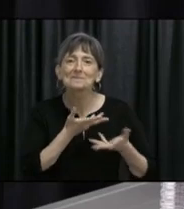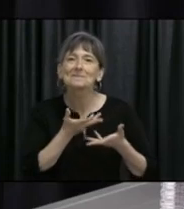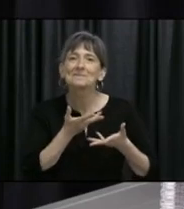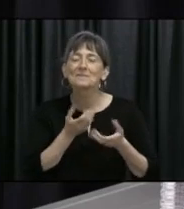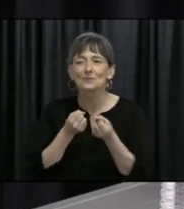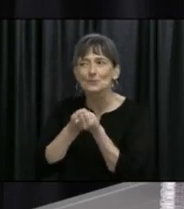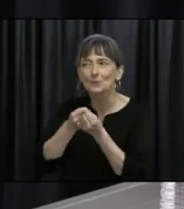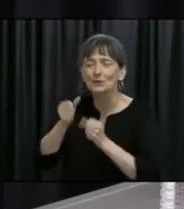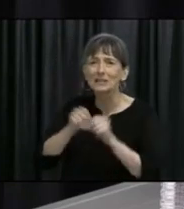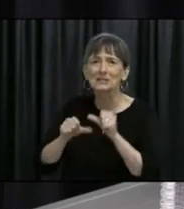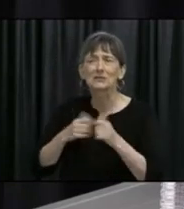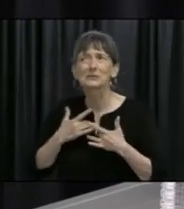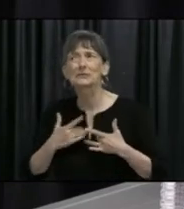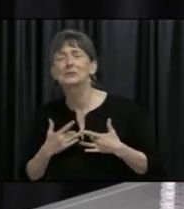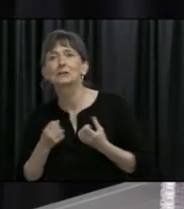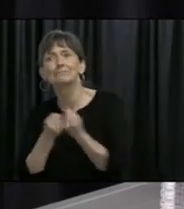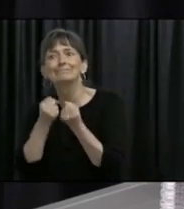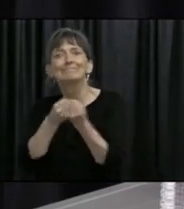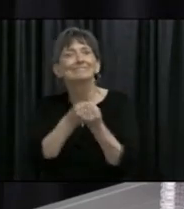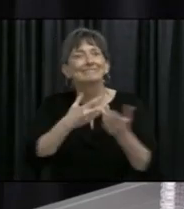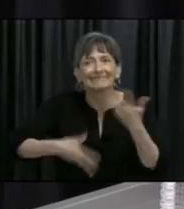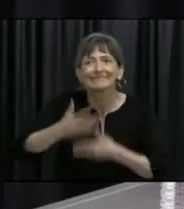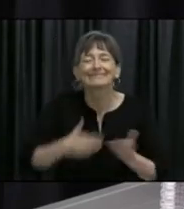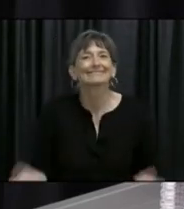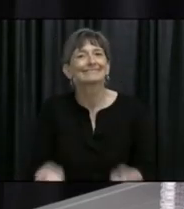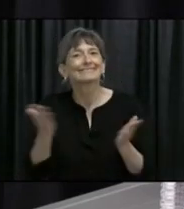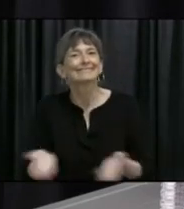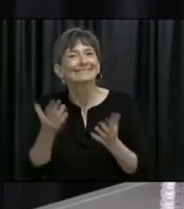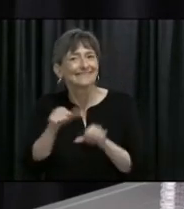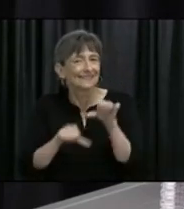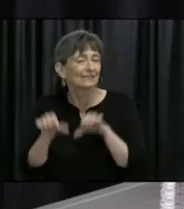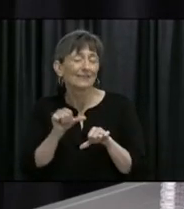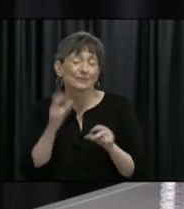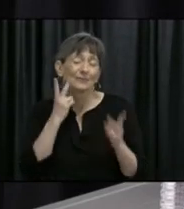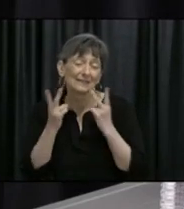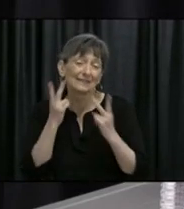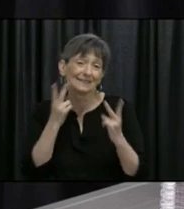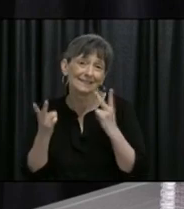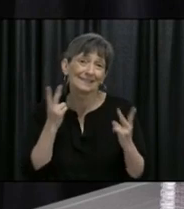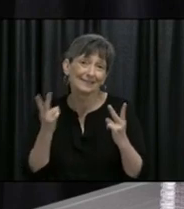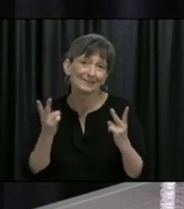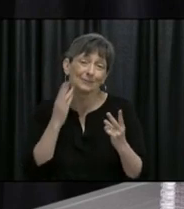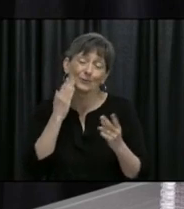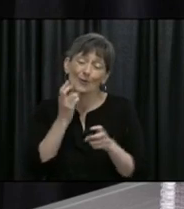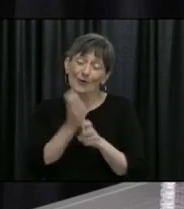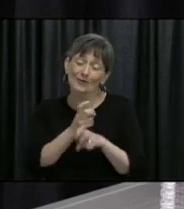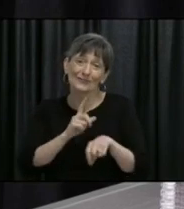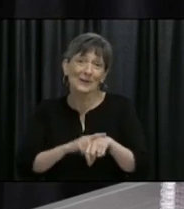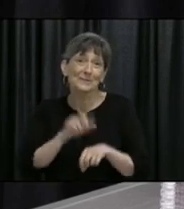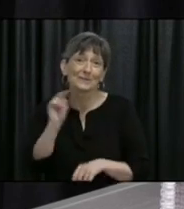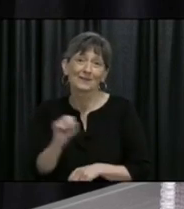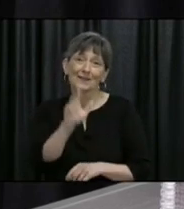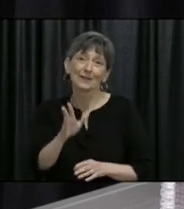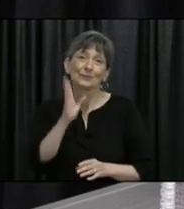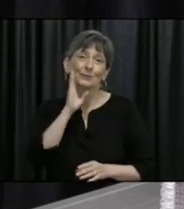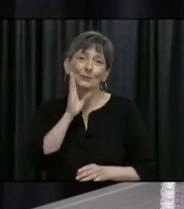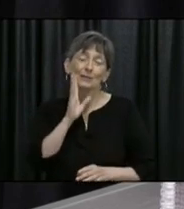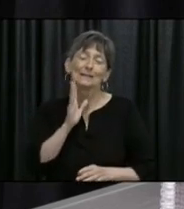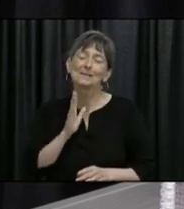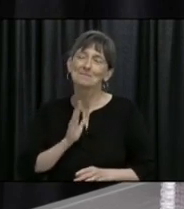up when the chips are down, and to prove once again that in the face of hardship, Newfoundlanders and Labradorians will always rise